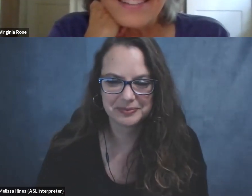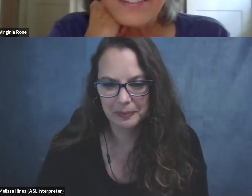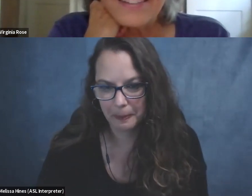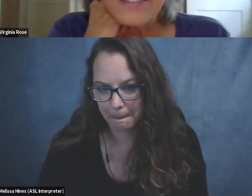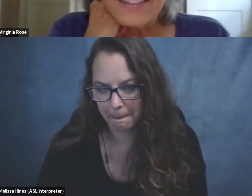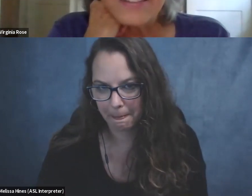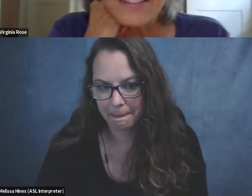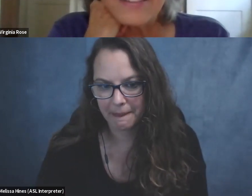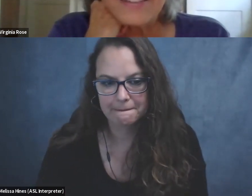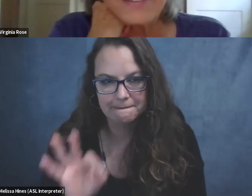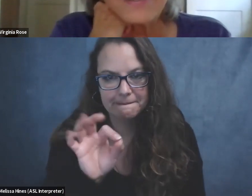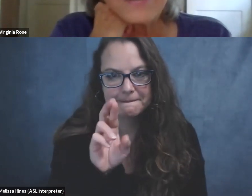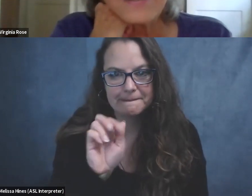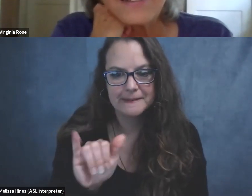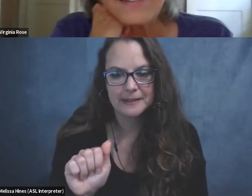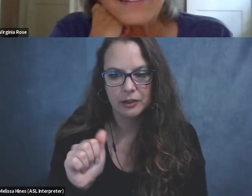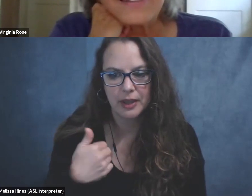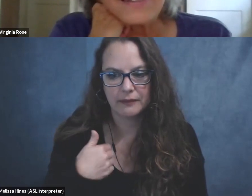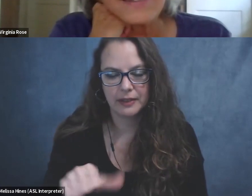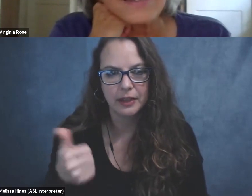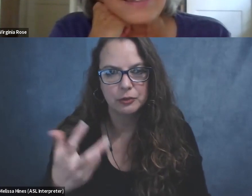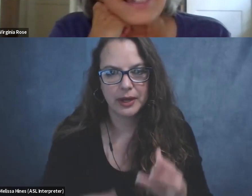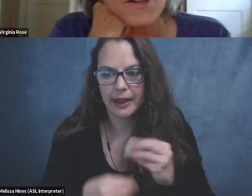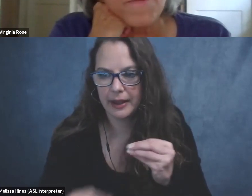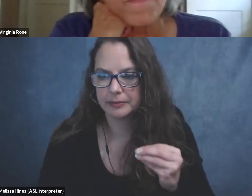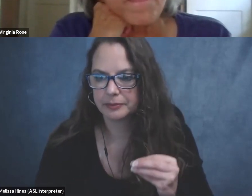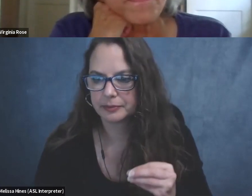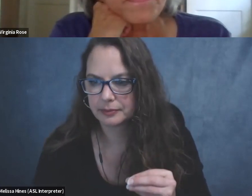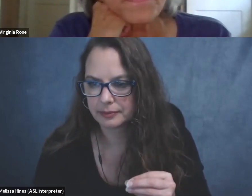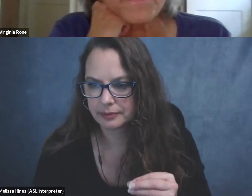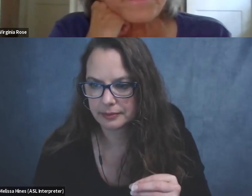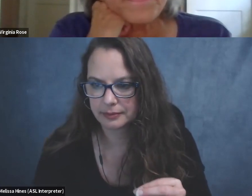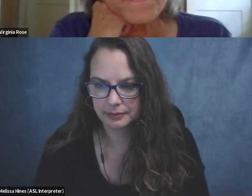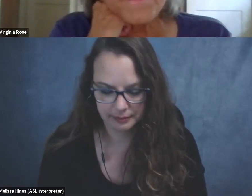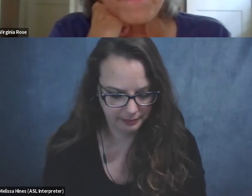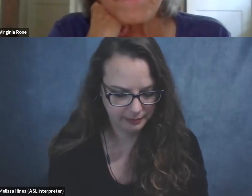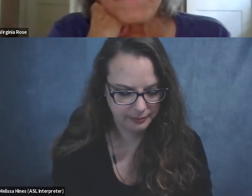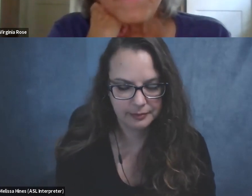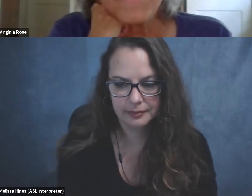Freya, did you have anything else that you wanted to add, um, before we ended or Virginia?